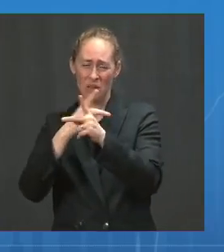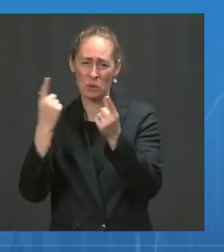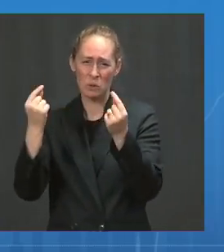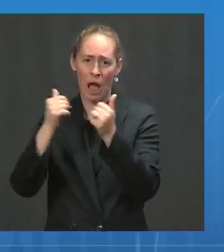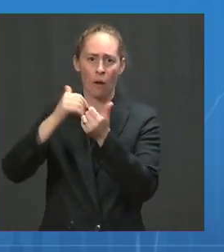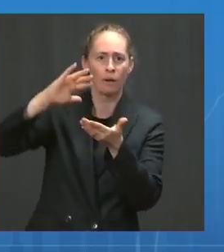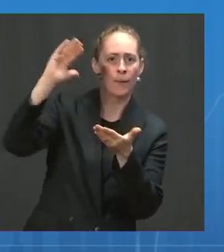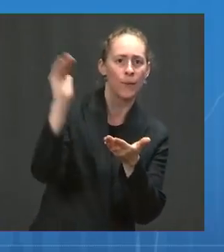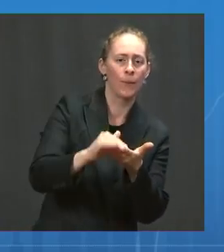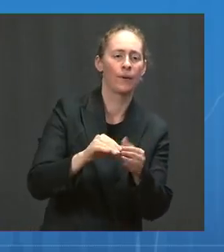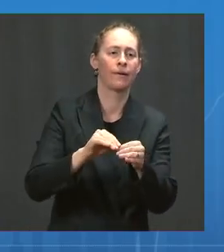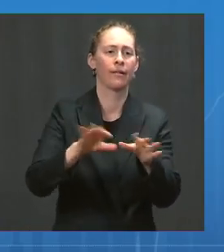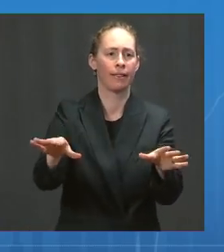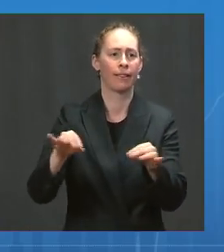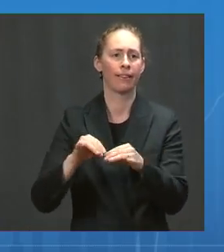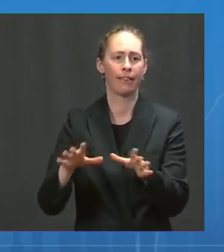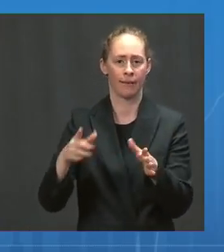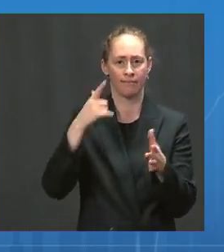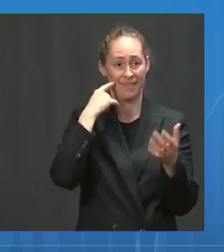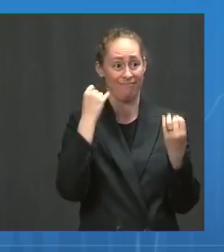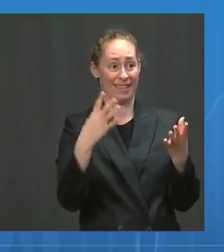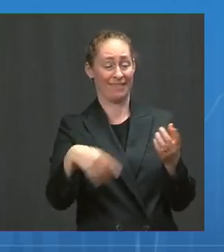not in the community are unvaccinated.